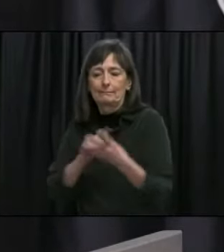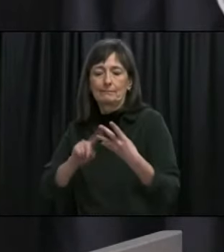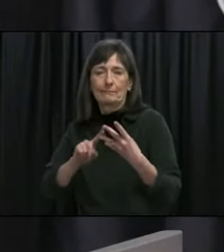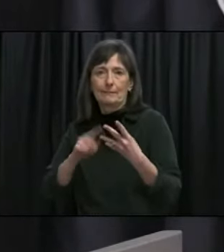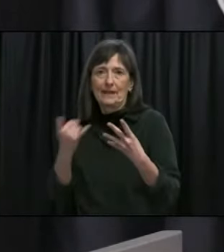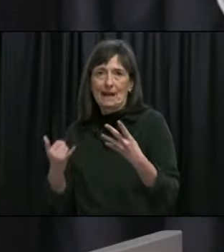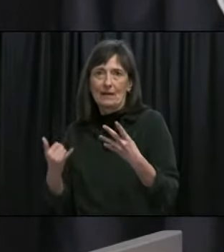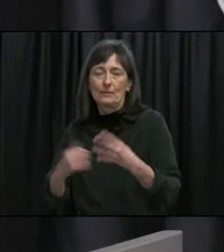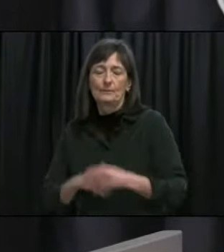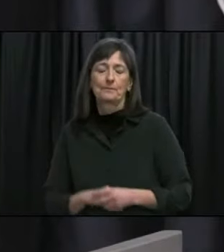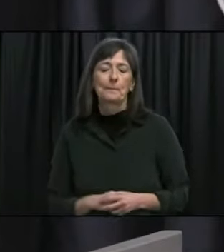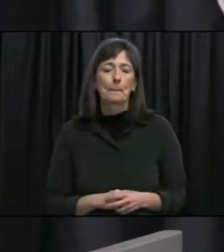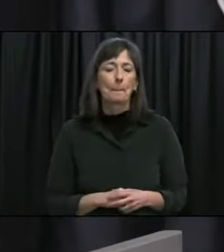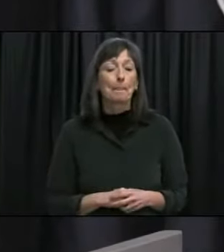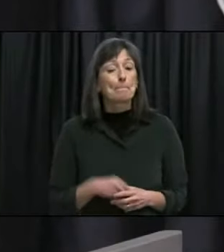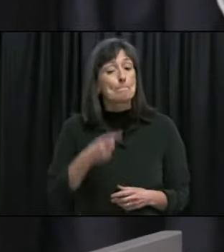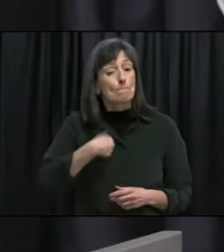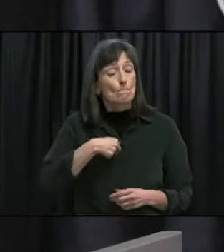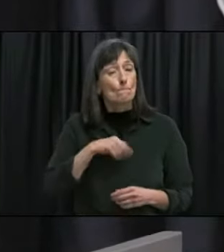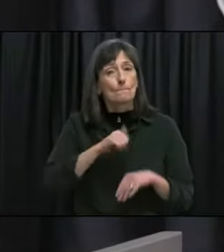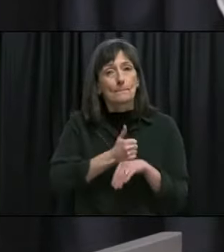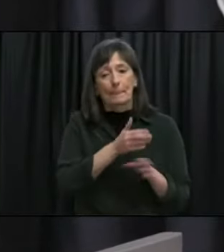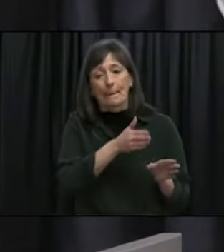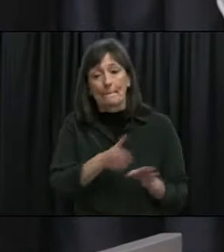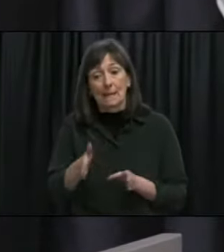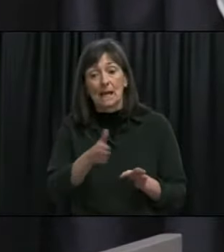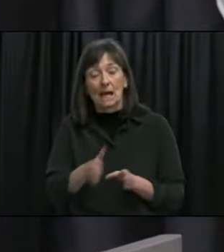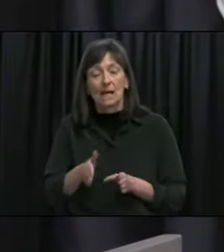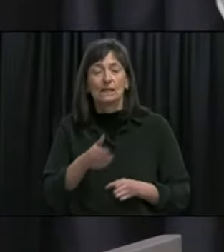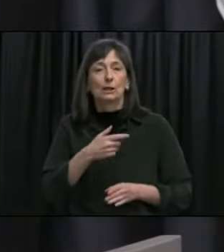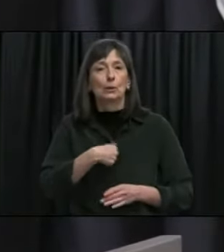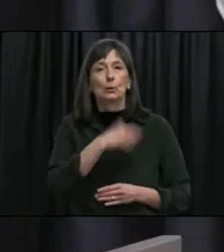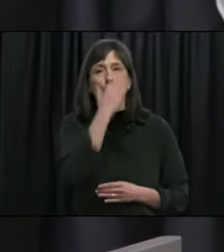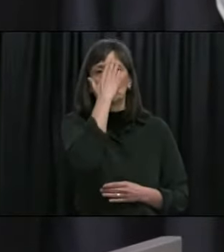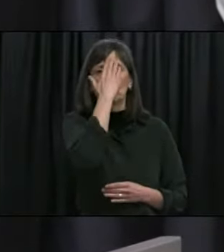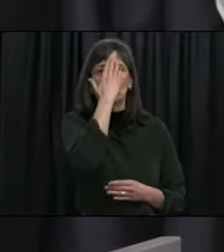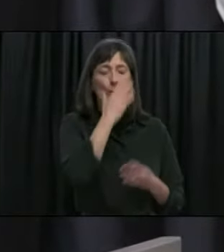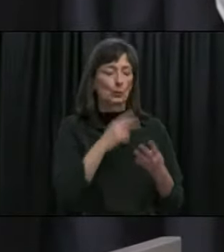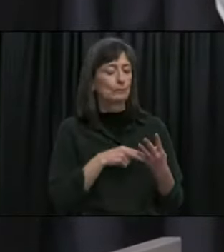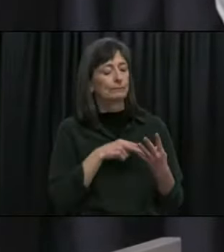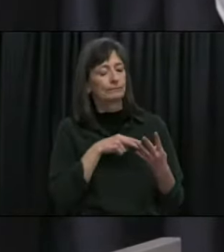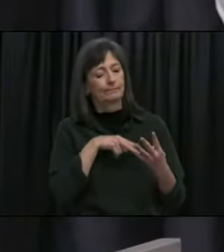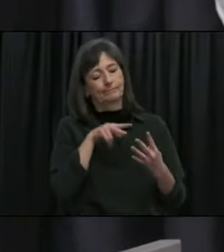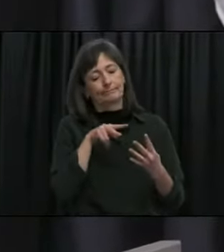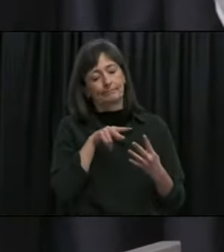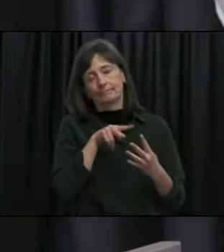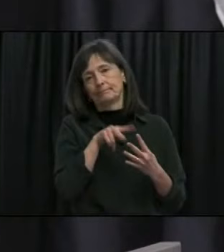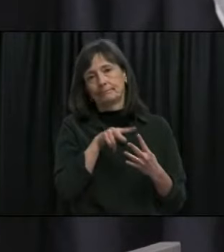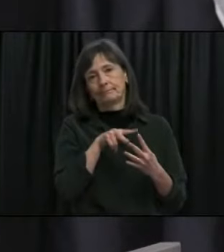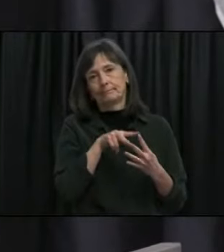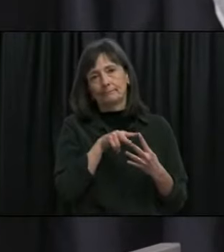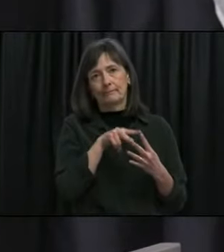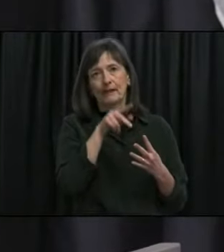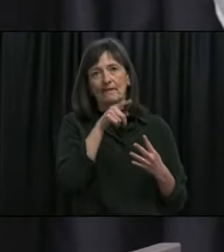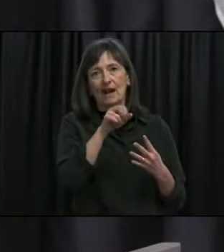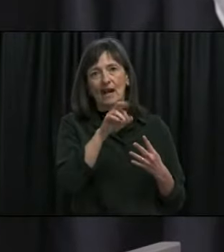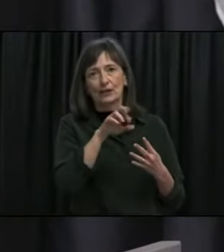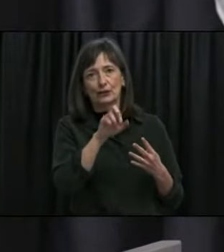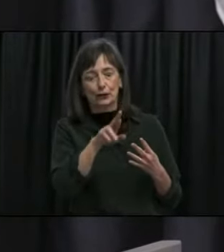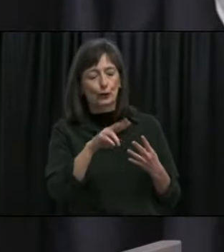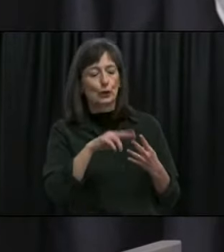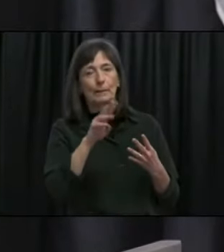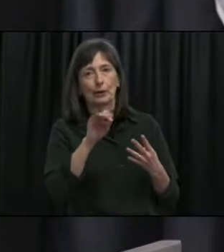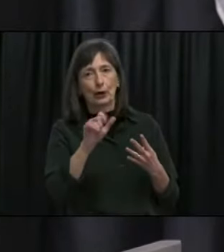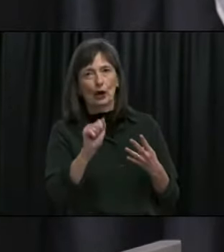right now knowing that the majority of the vaccine that we were going to get in was mRNA vaccine so the Pfizer or Moderna